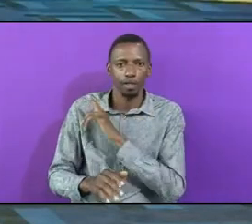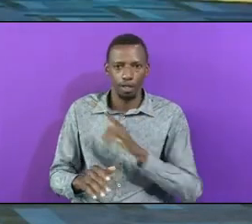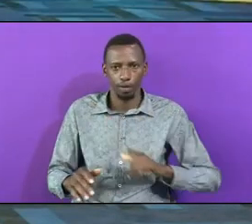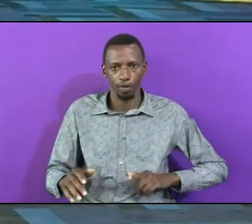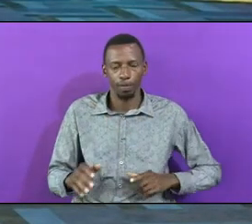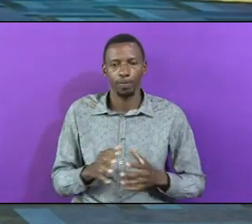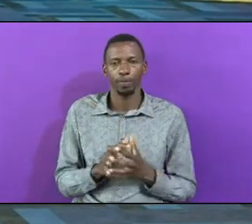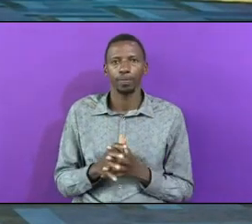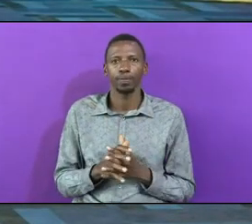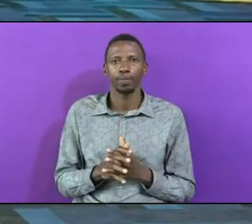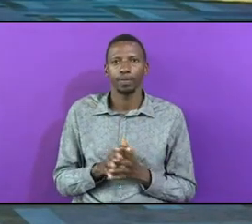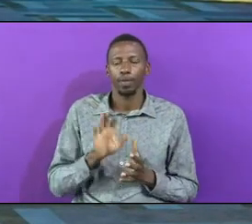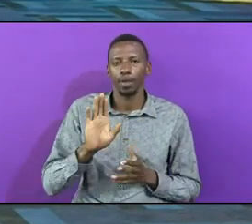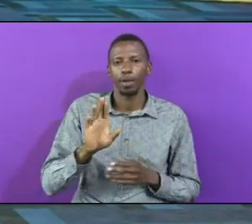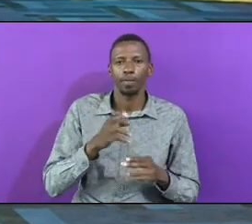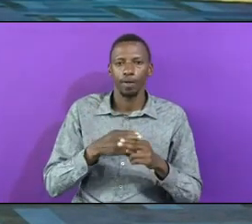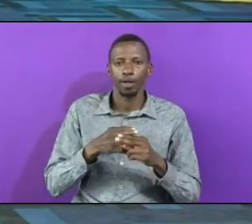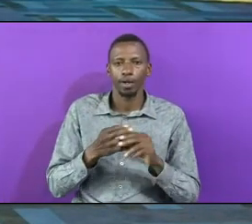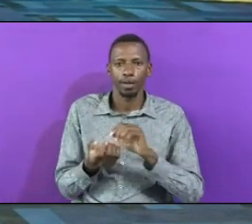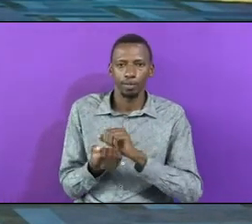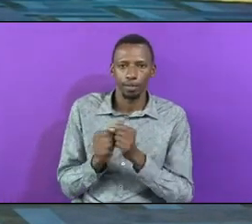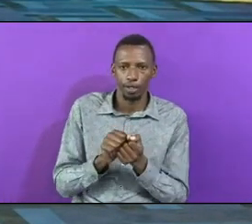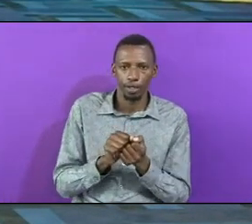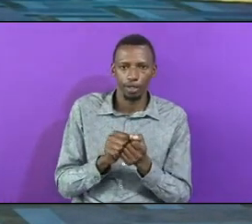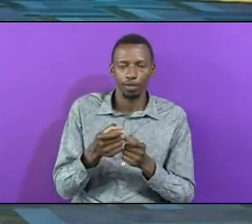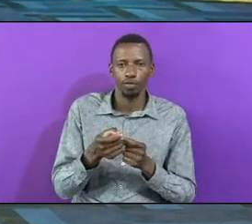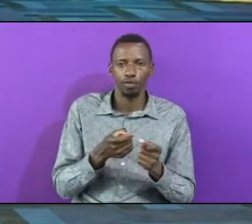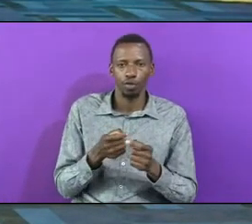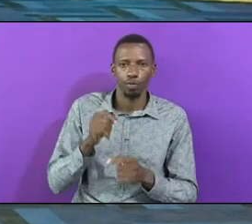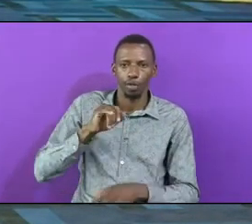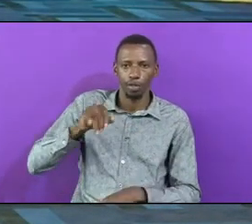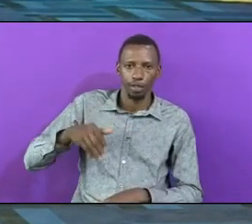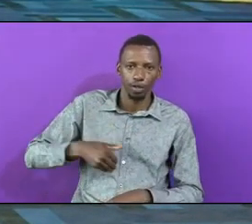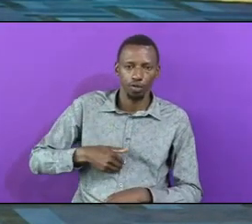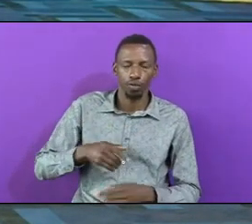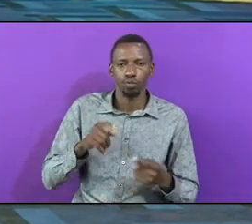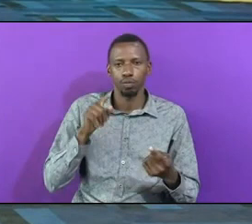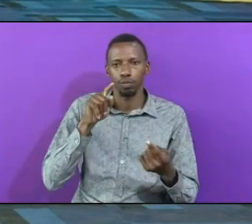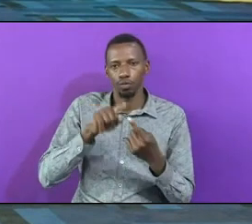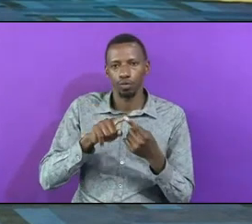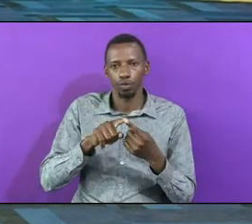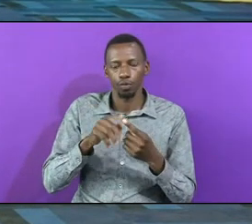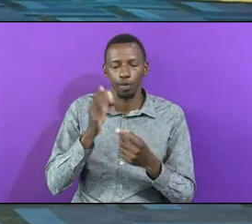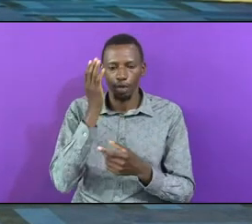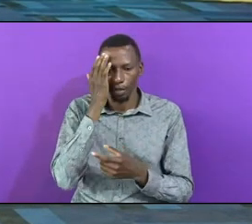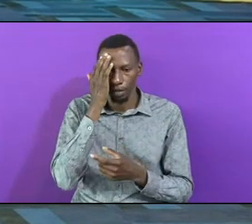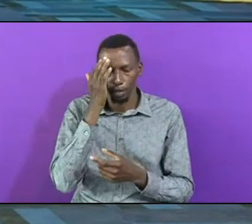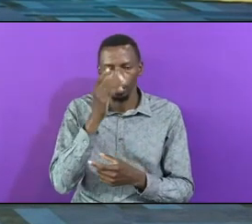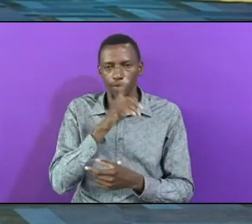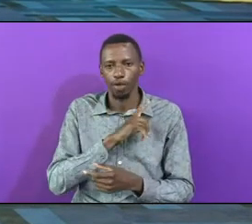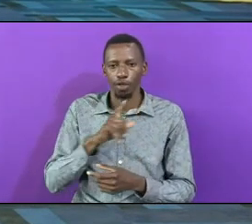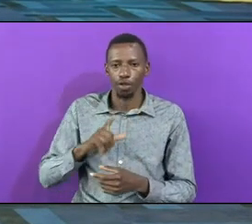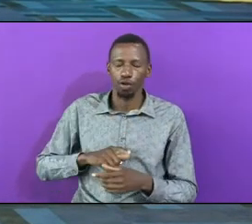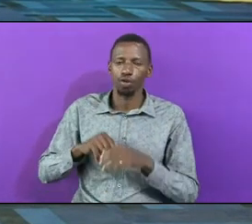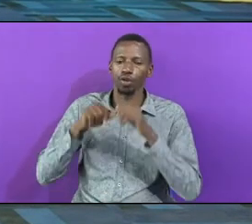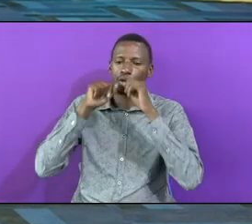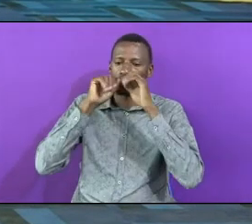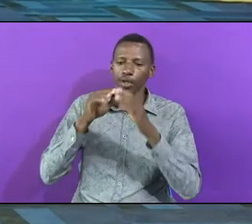His Name Was Changed From Jacobo To Israel The Lord Blessed Him There